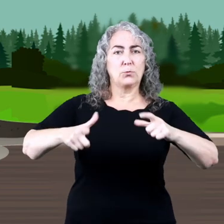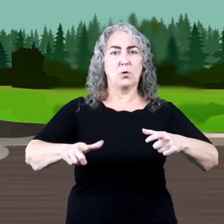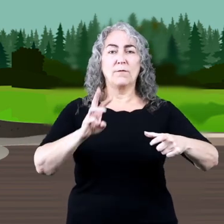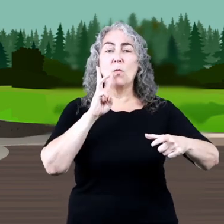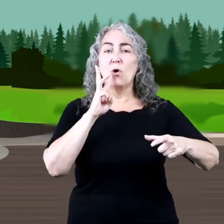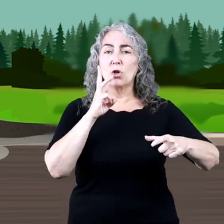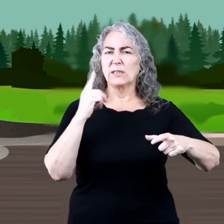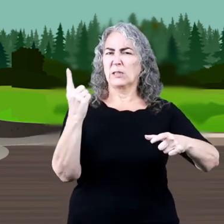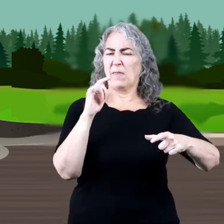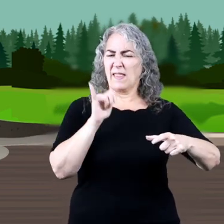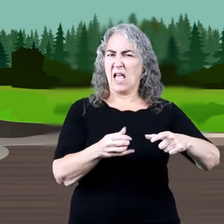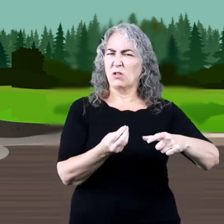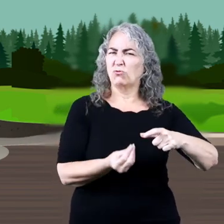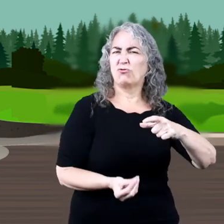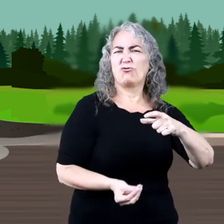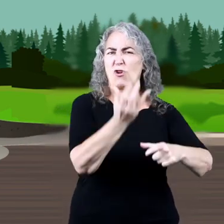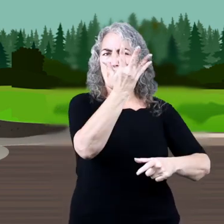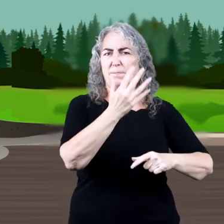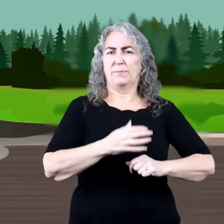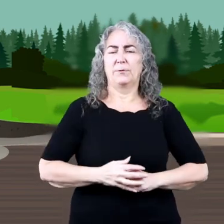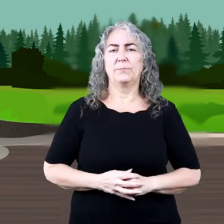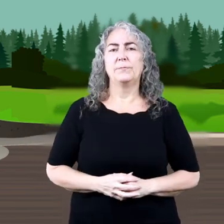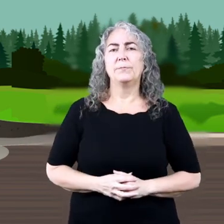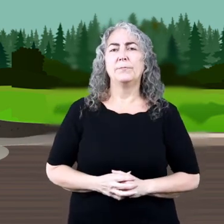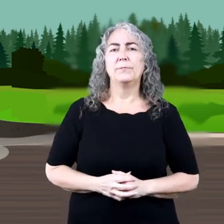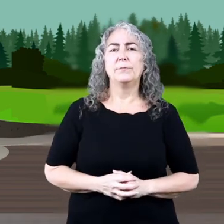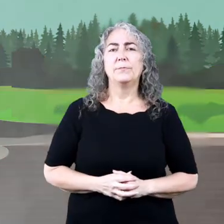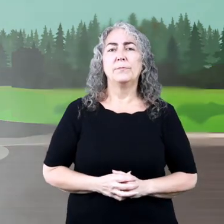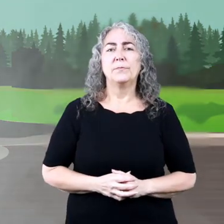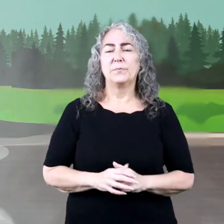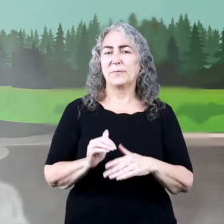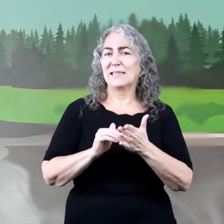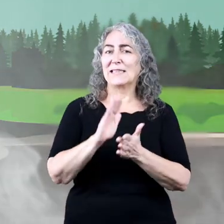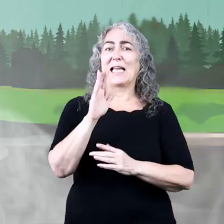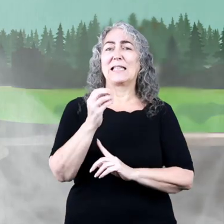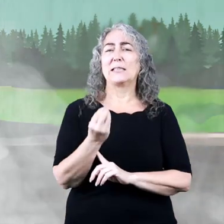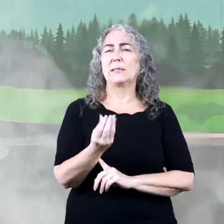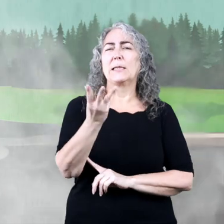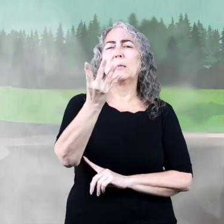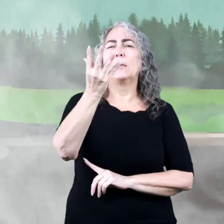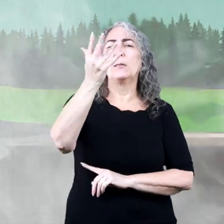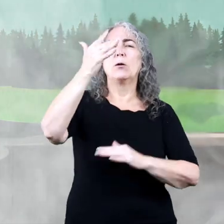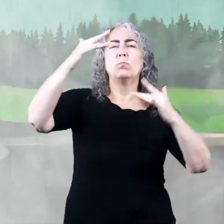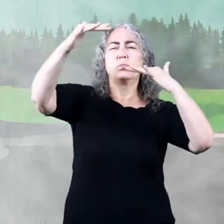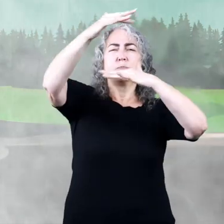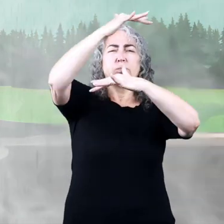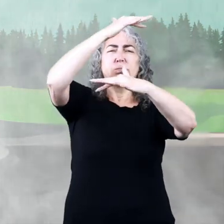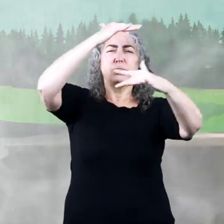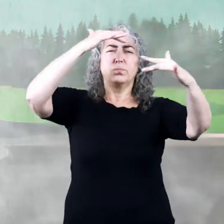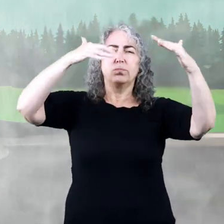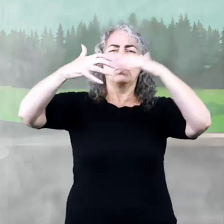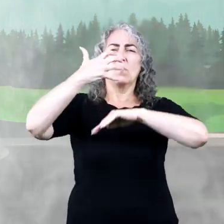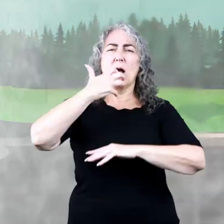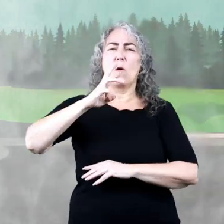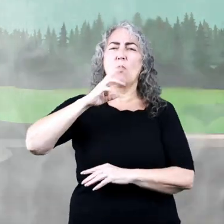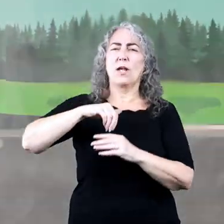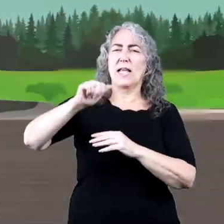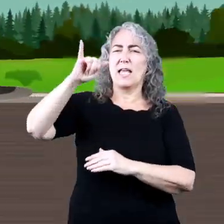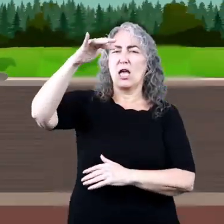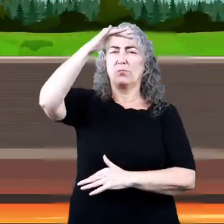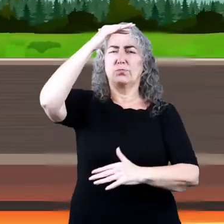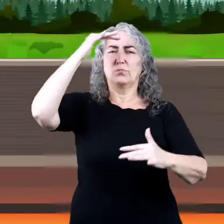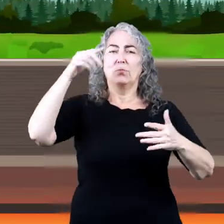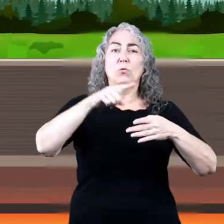natural pools of water that sometimes erupt, sending steam and hot water into the air.